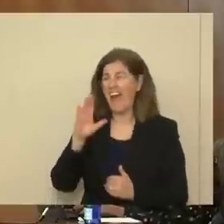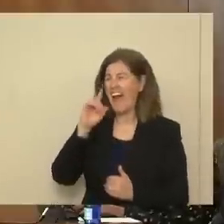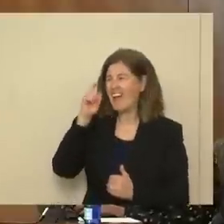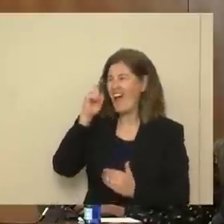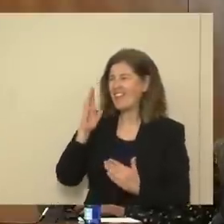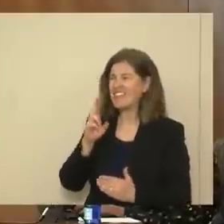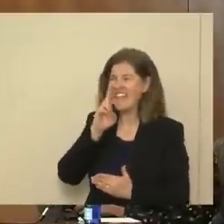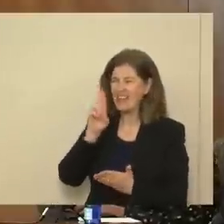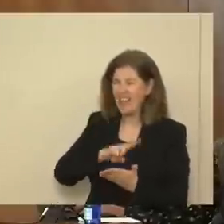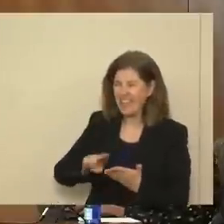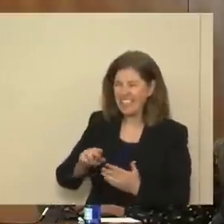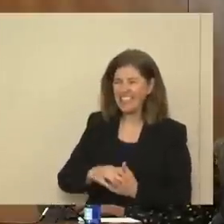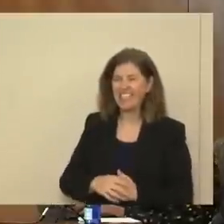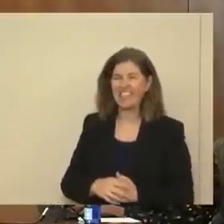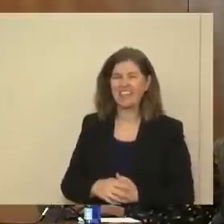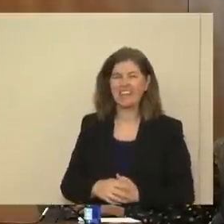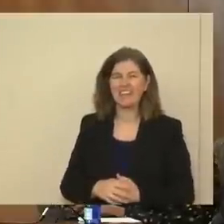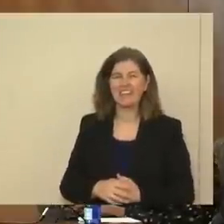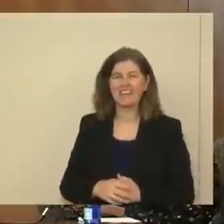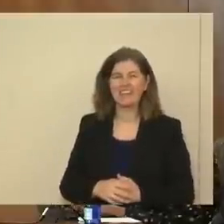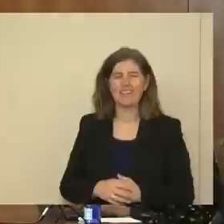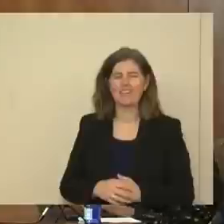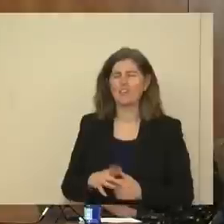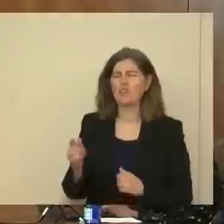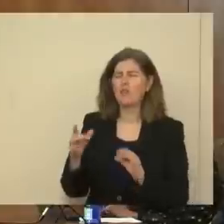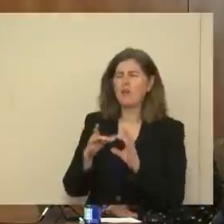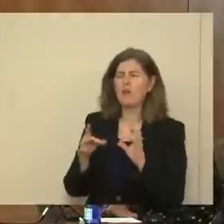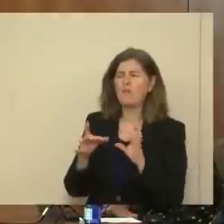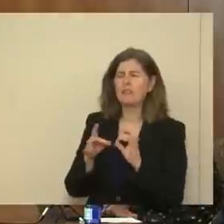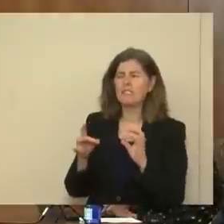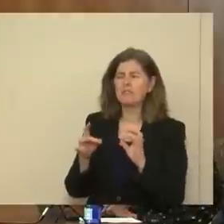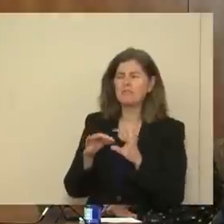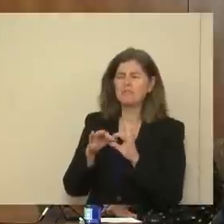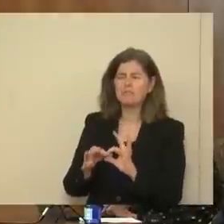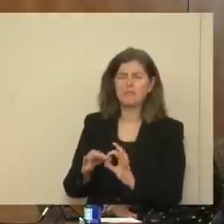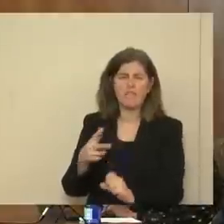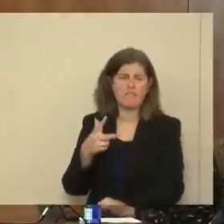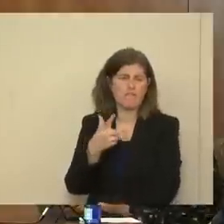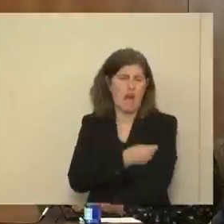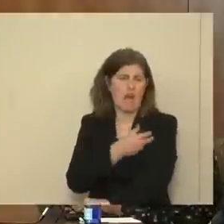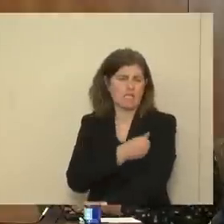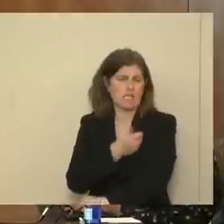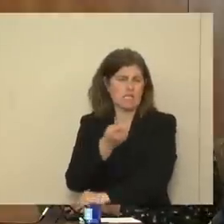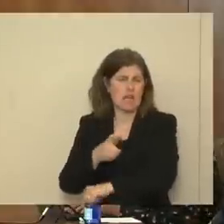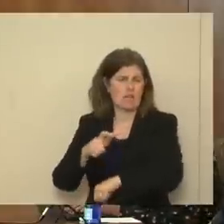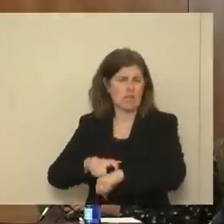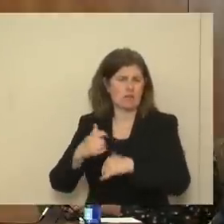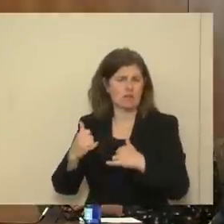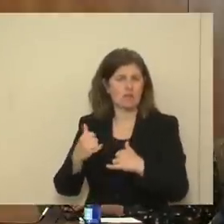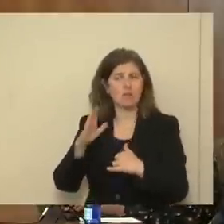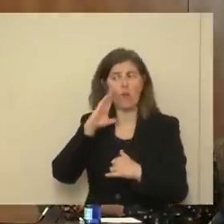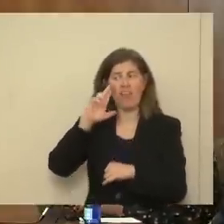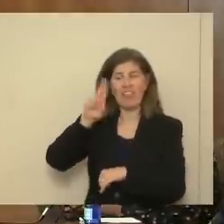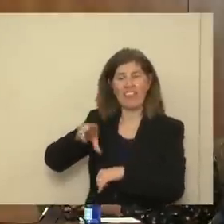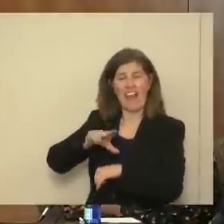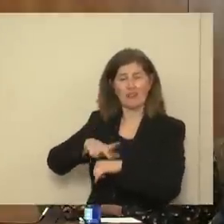Governor, Secretaries. Governor, you mentioned the subject of a vaccine a couple times today. The National Governors Association has